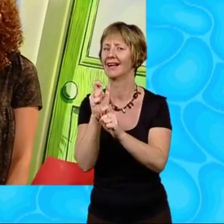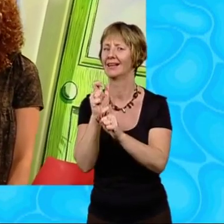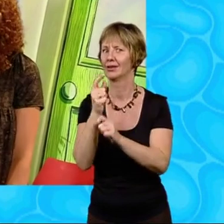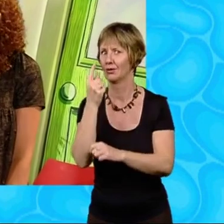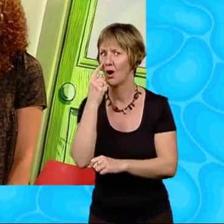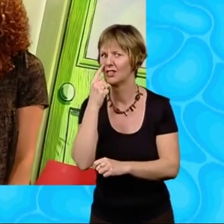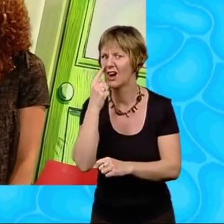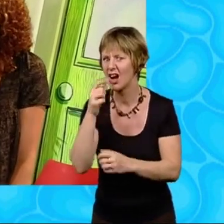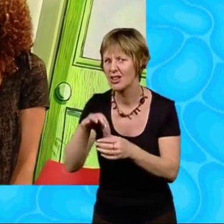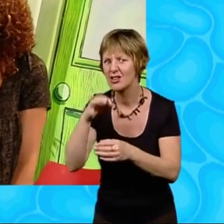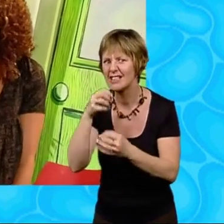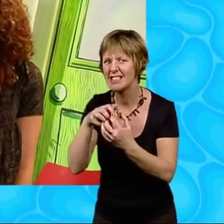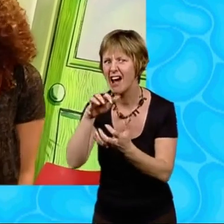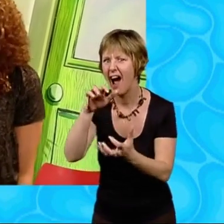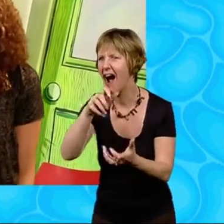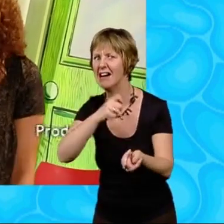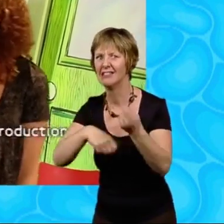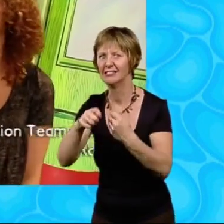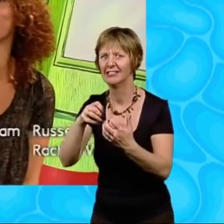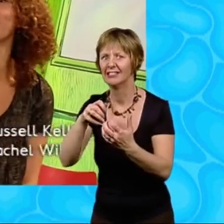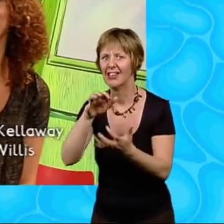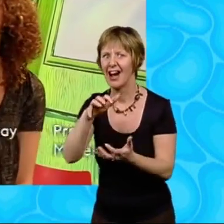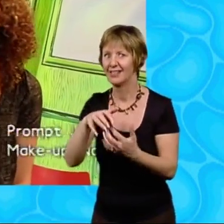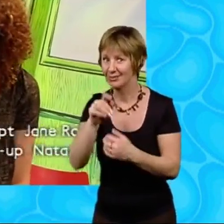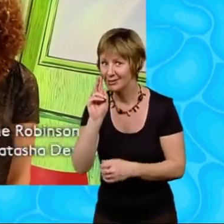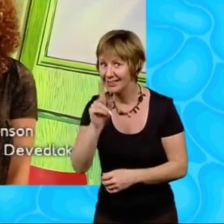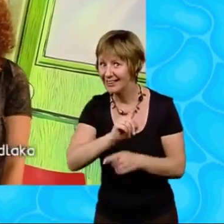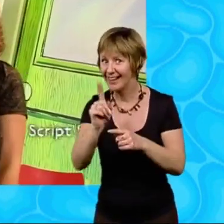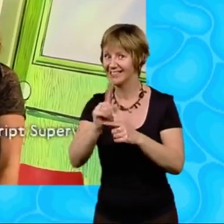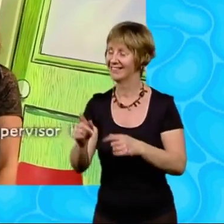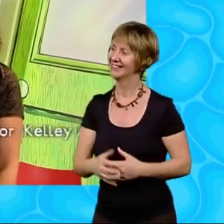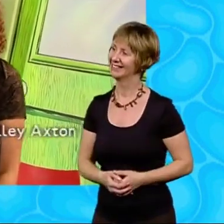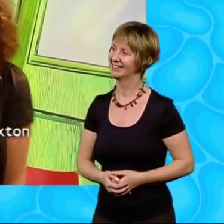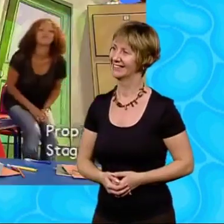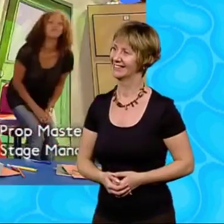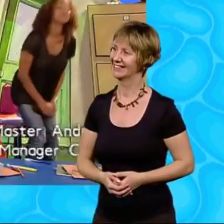So, watch out for crisp, guzzling teachers, won't you? See you later.